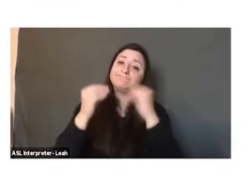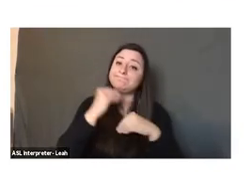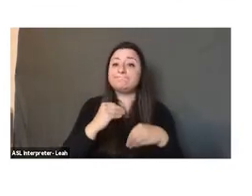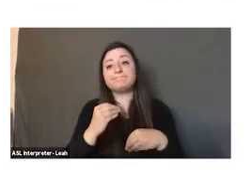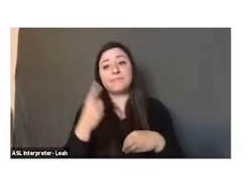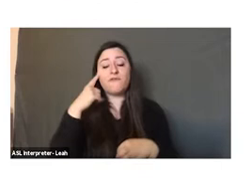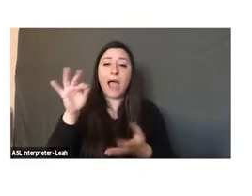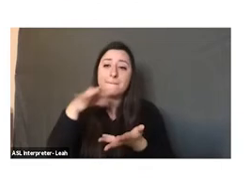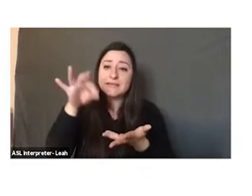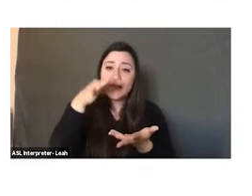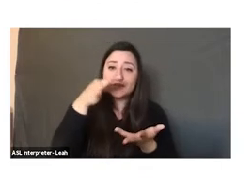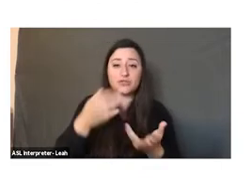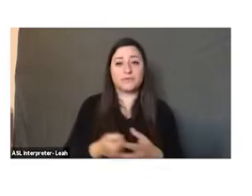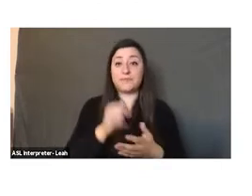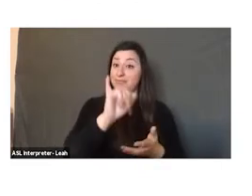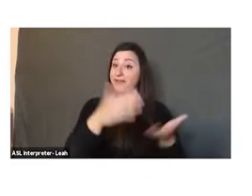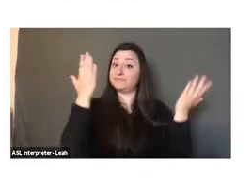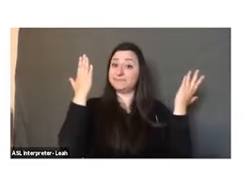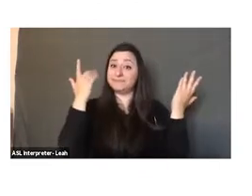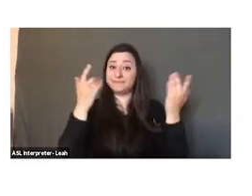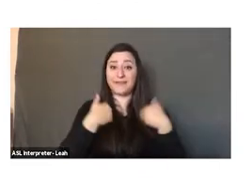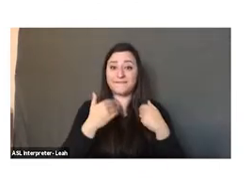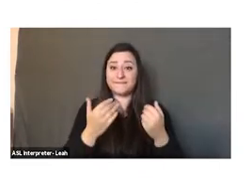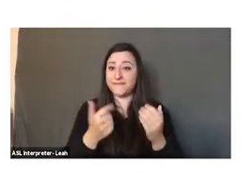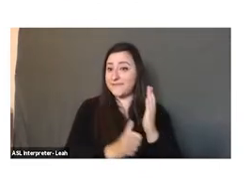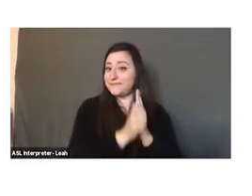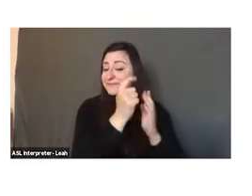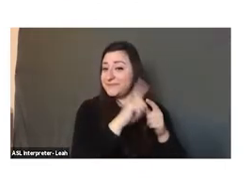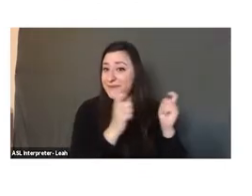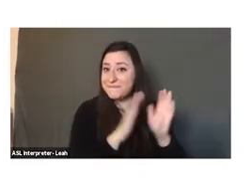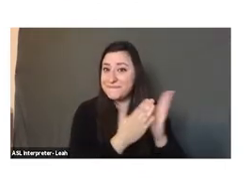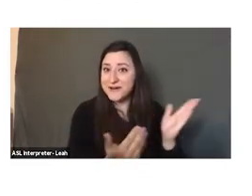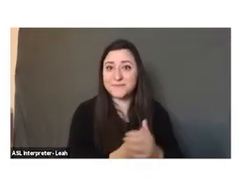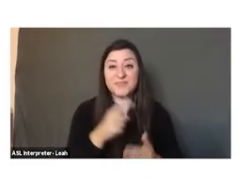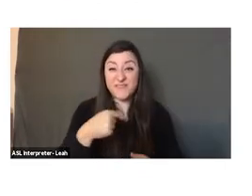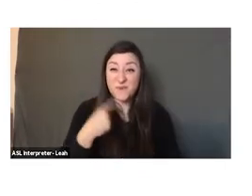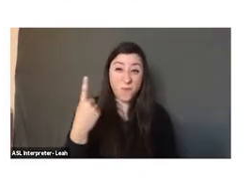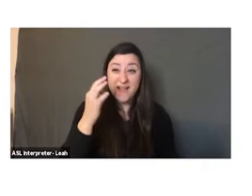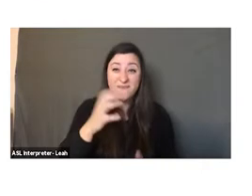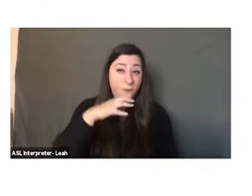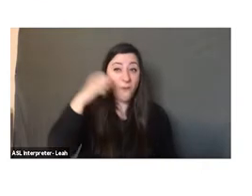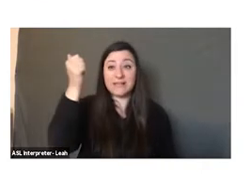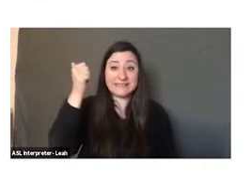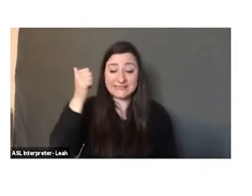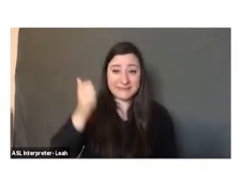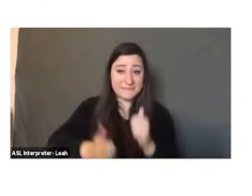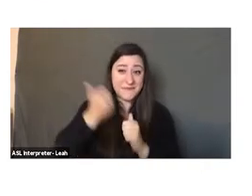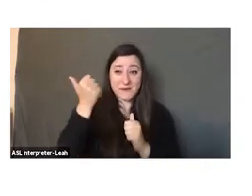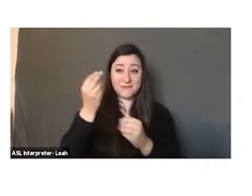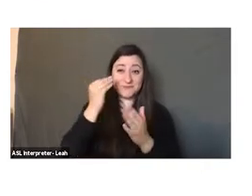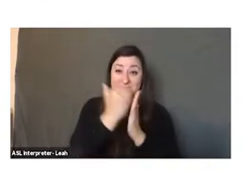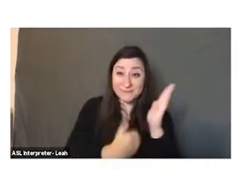here you go. You have a recipe from 10th century Baghdad, and you have one of the oldest recipes for